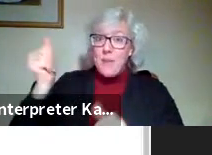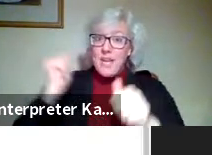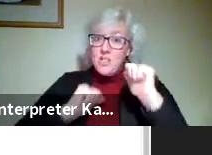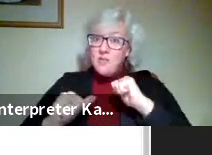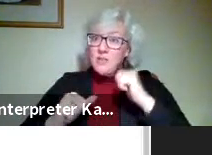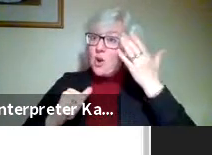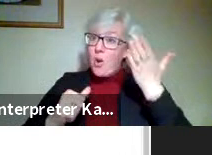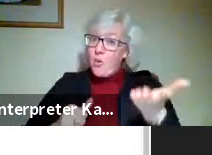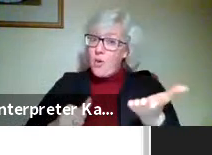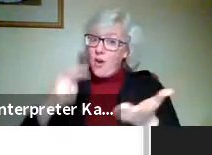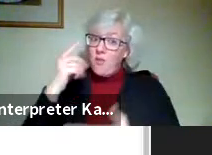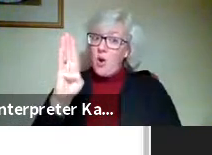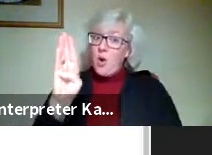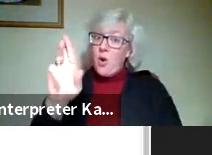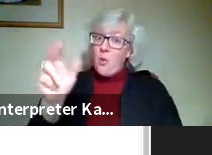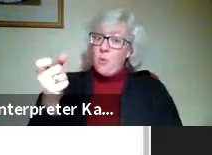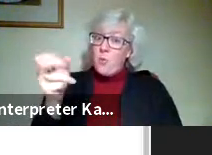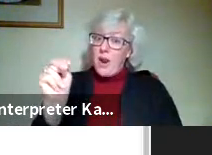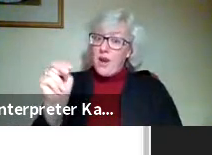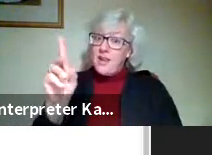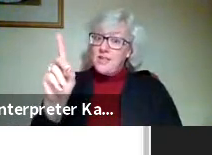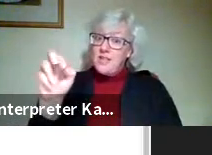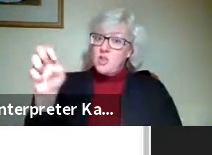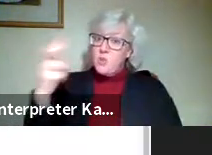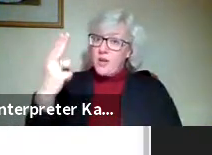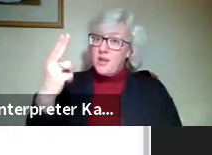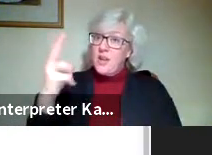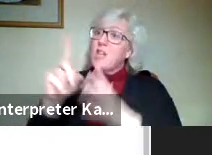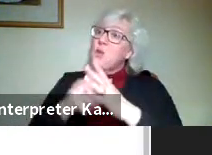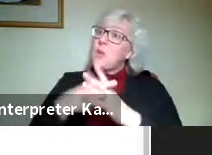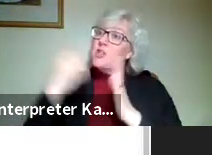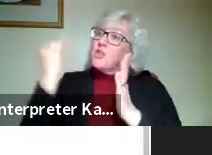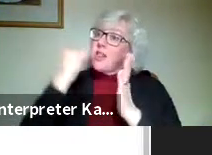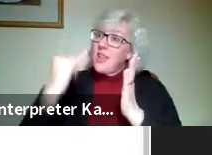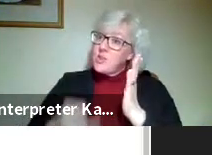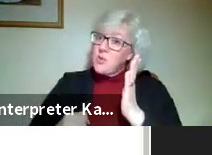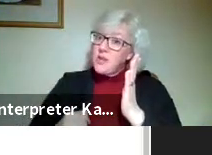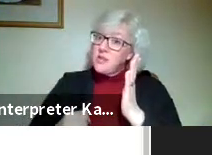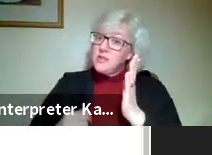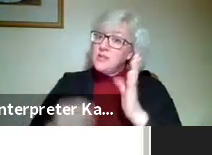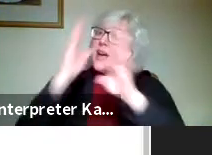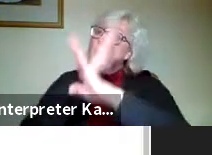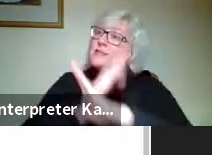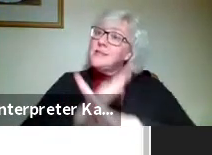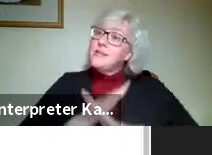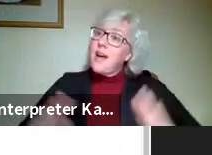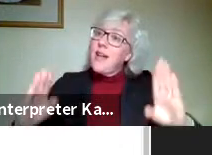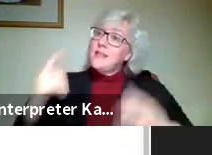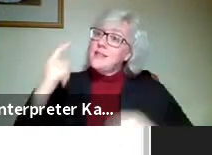going to Brennan Diedrich for his original illustration, Silent Eyes.